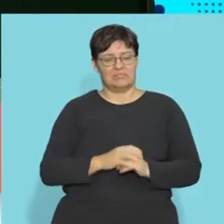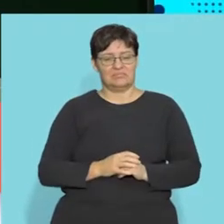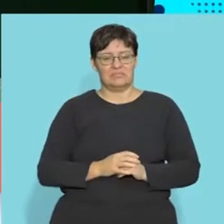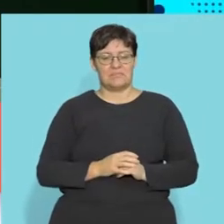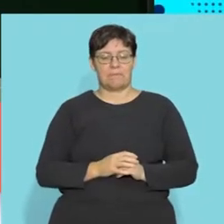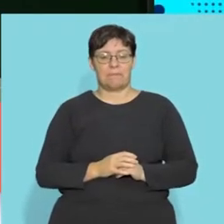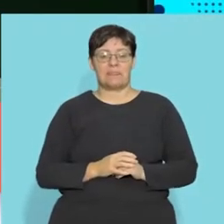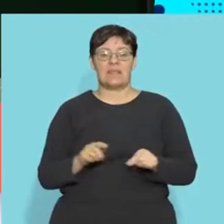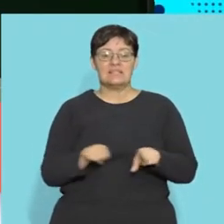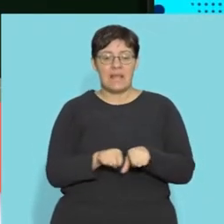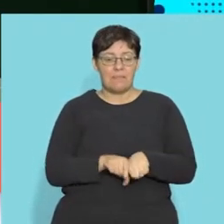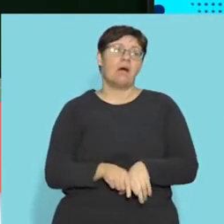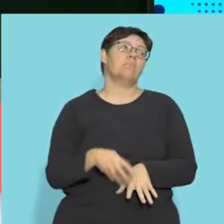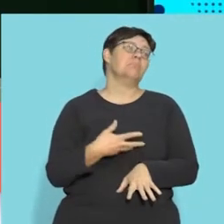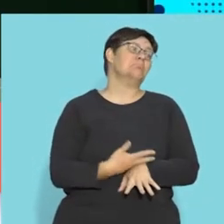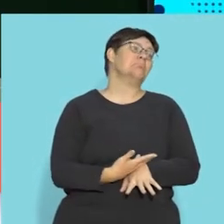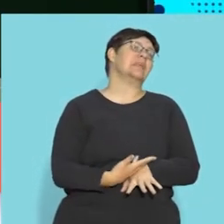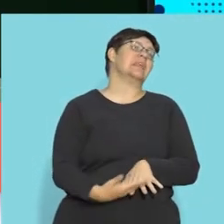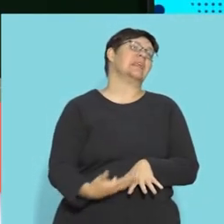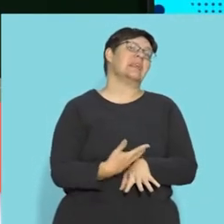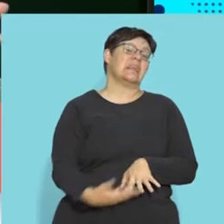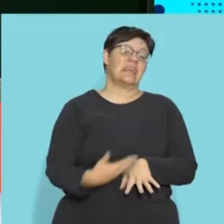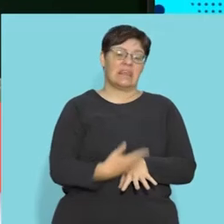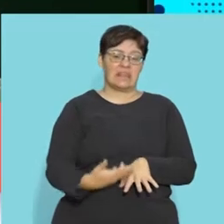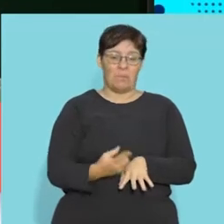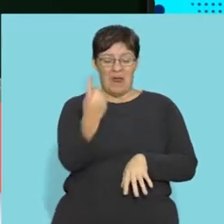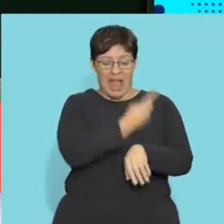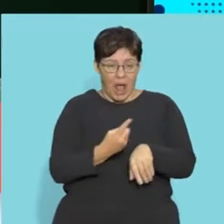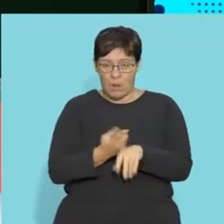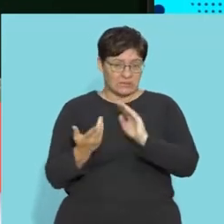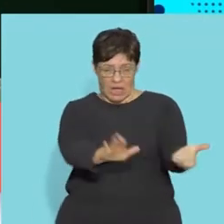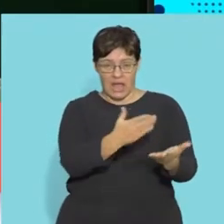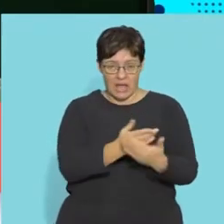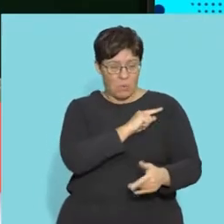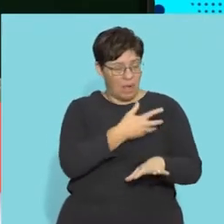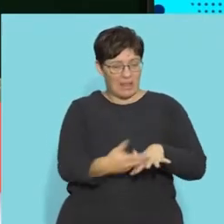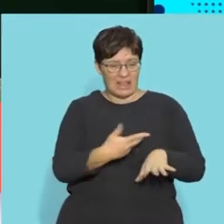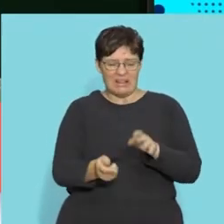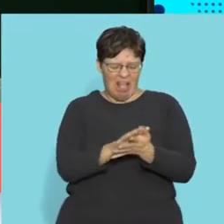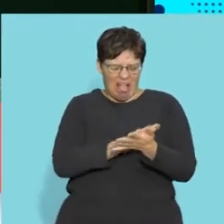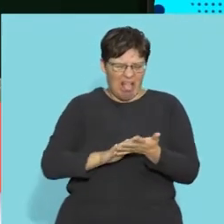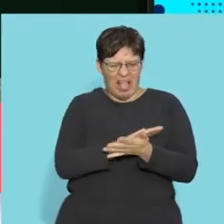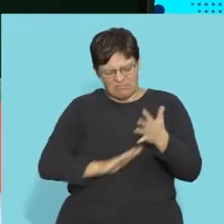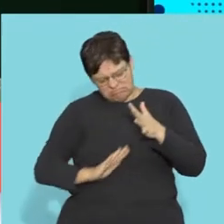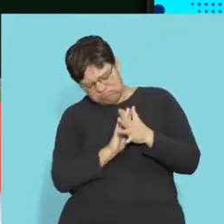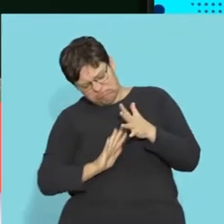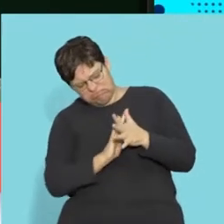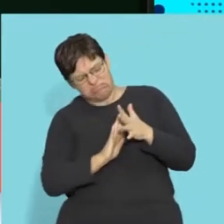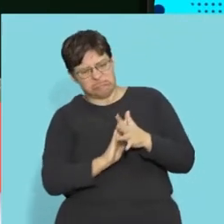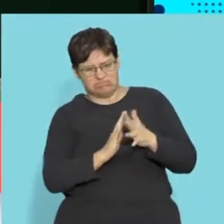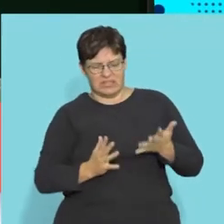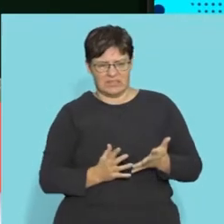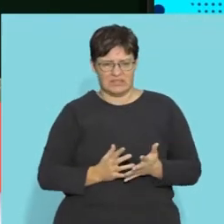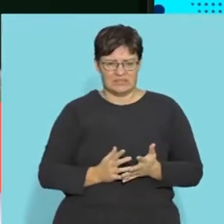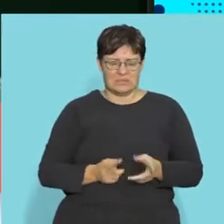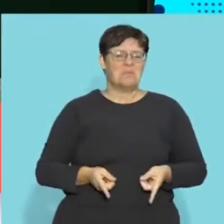goes and also you are bleeding, can bleed to death within an hour, right, and there's bacteria going in there